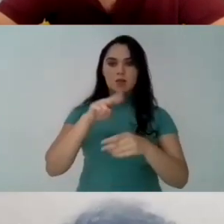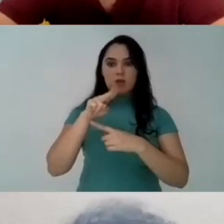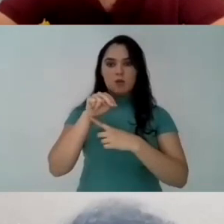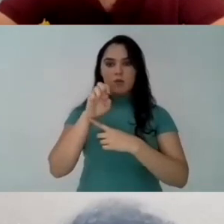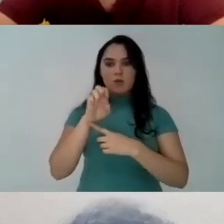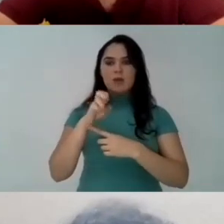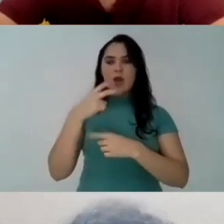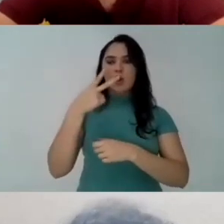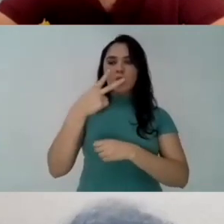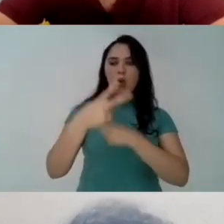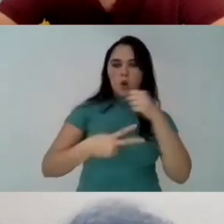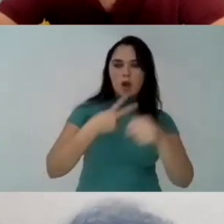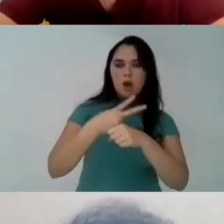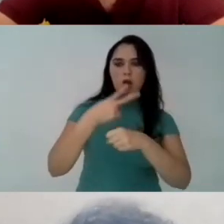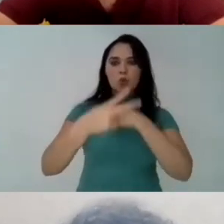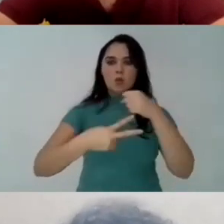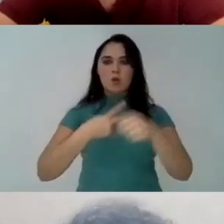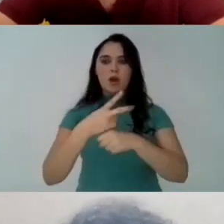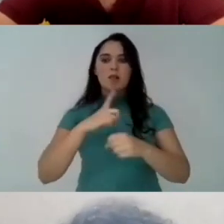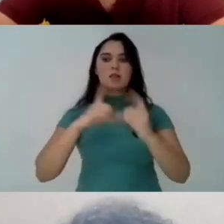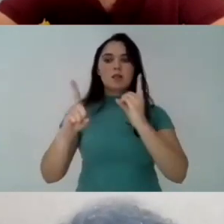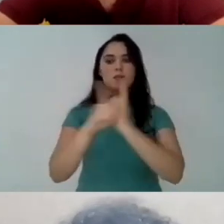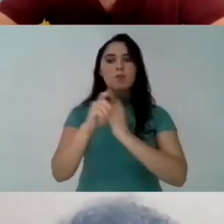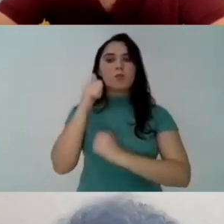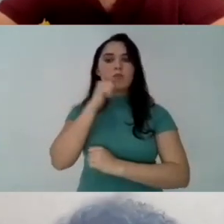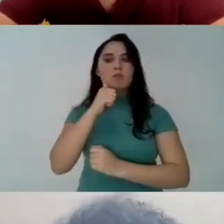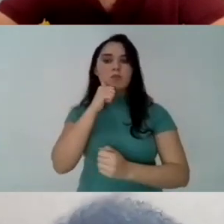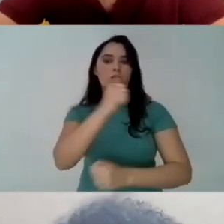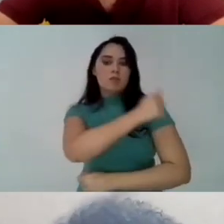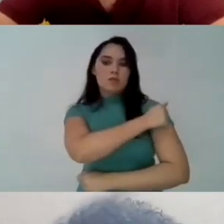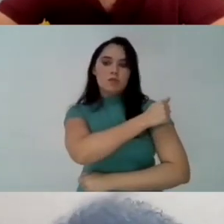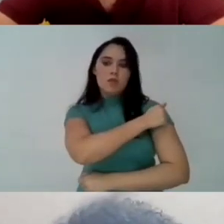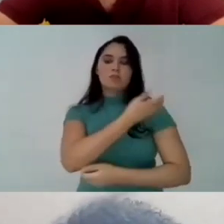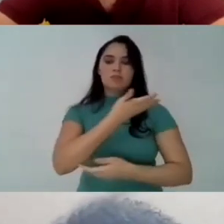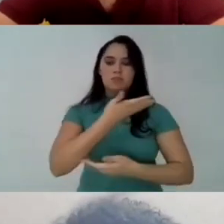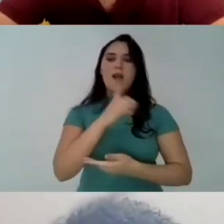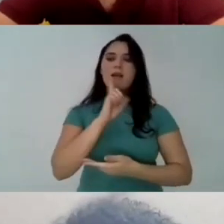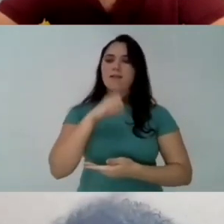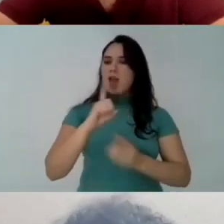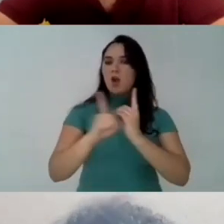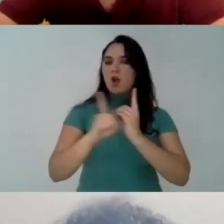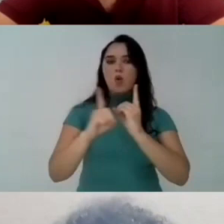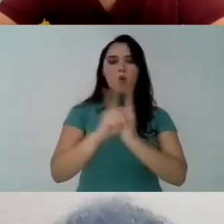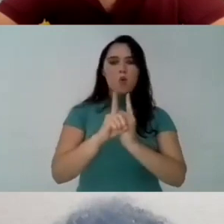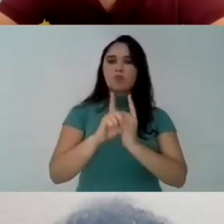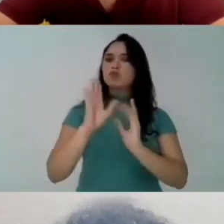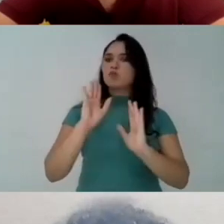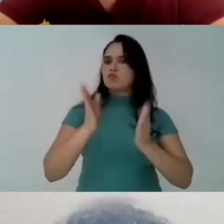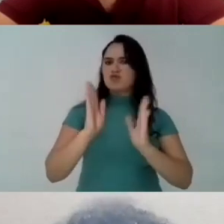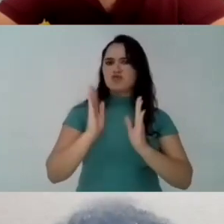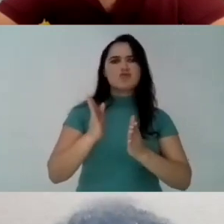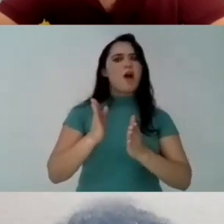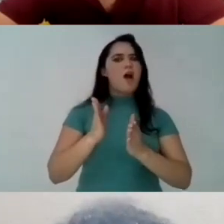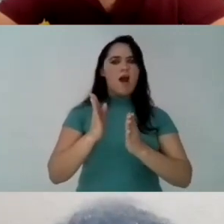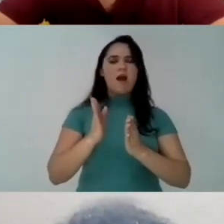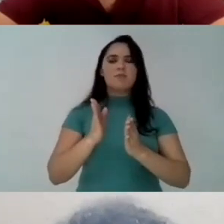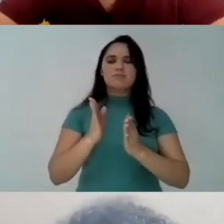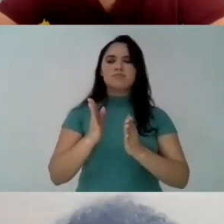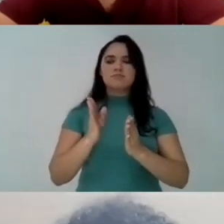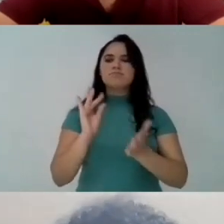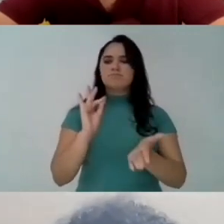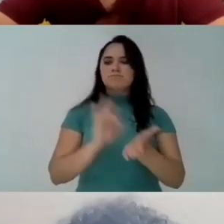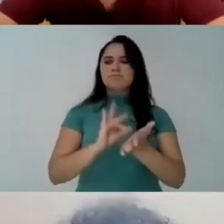women who have children, they don't have even a nursery where to leave their children while they are studying So